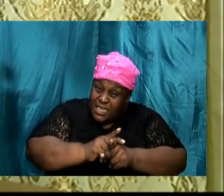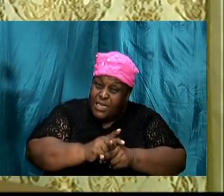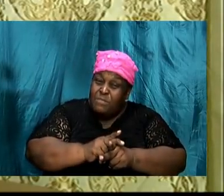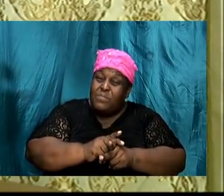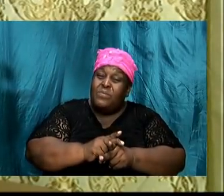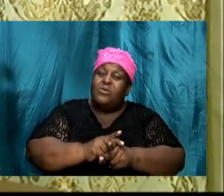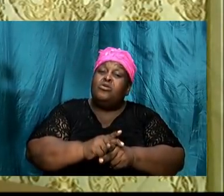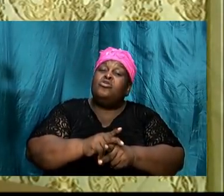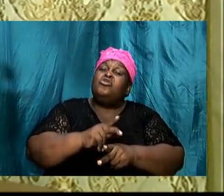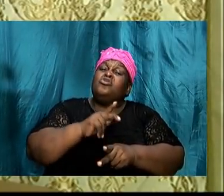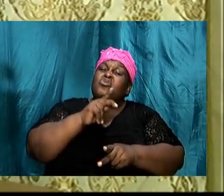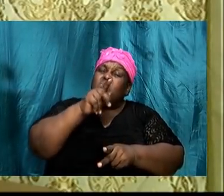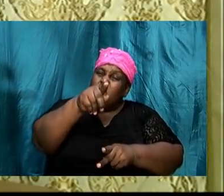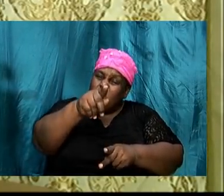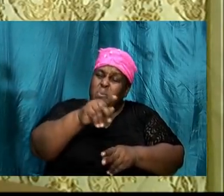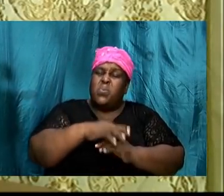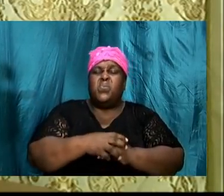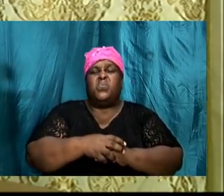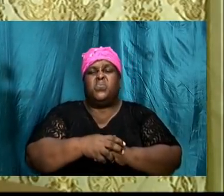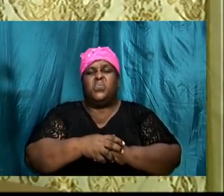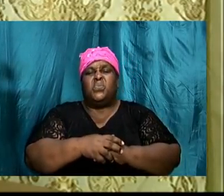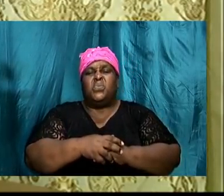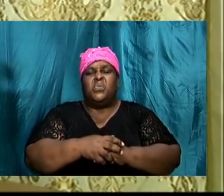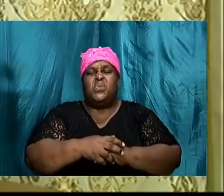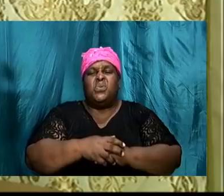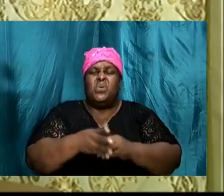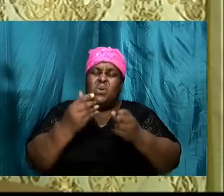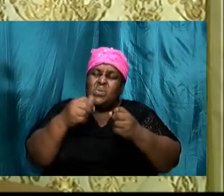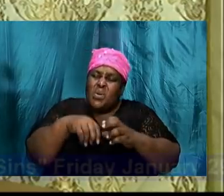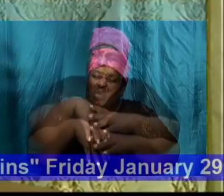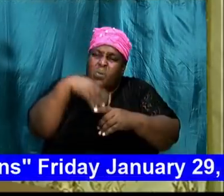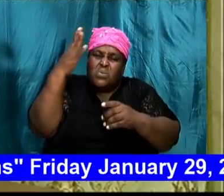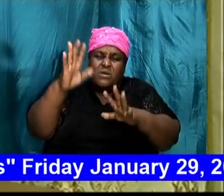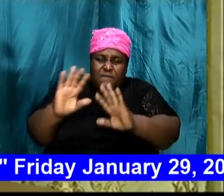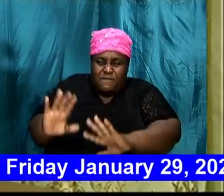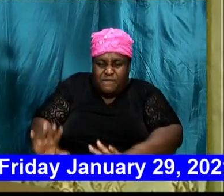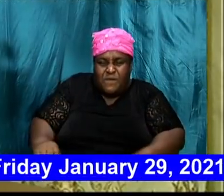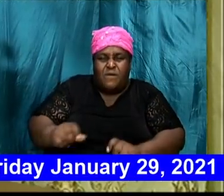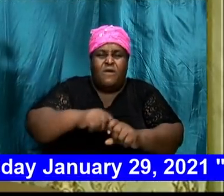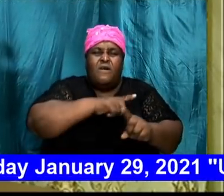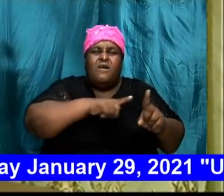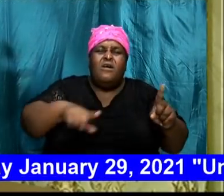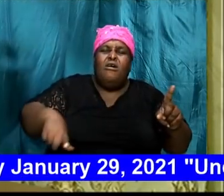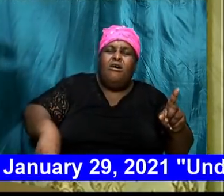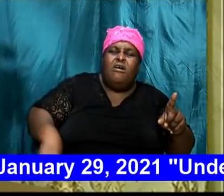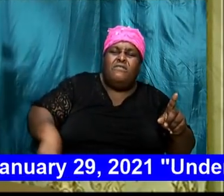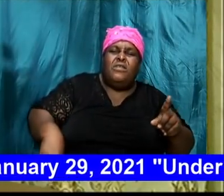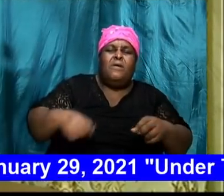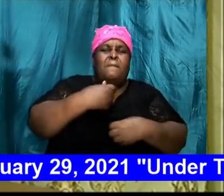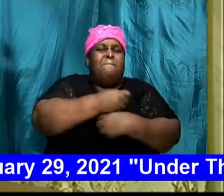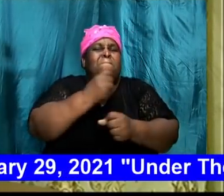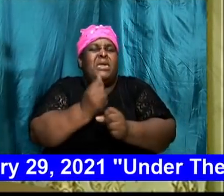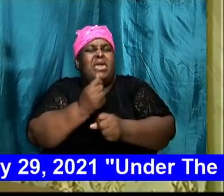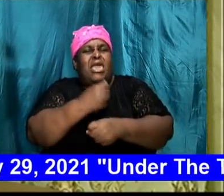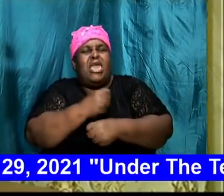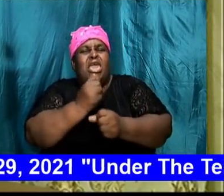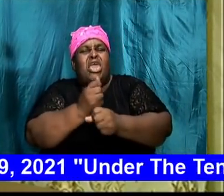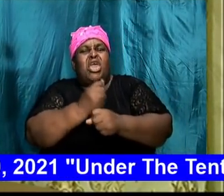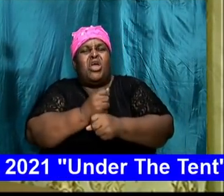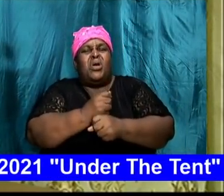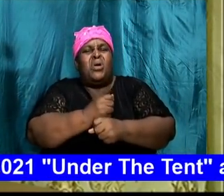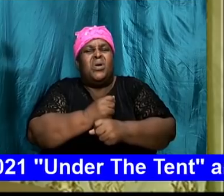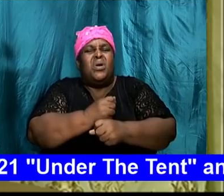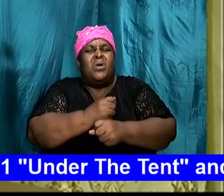going. This wisdom which comes out of fear in the Lord will generate, will cause wise